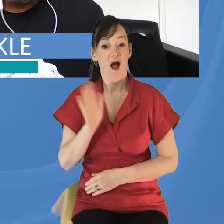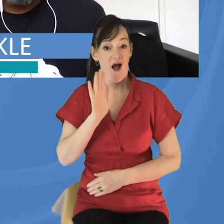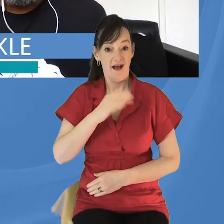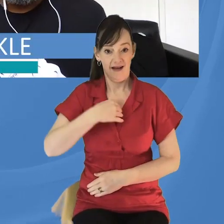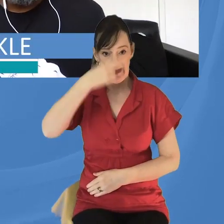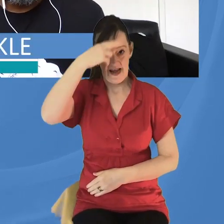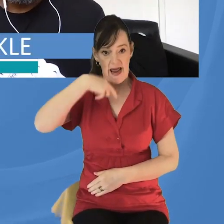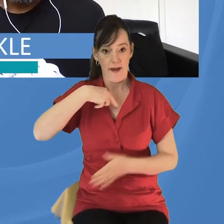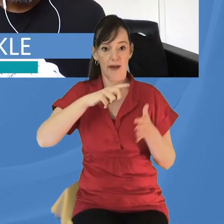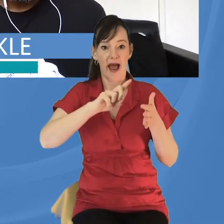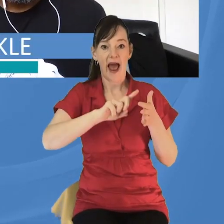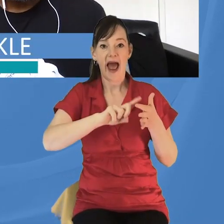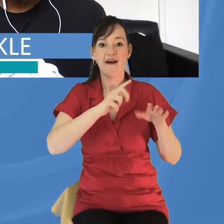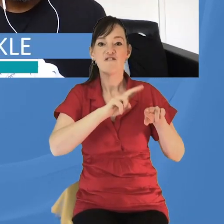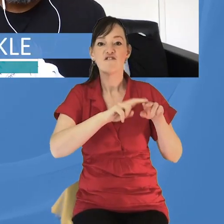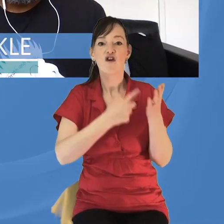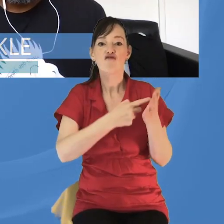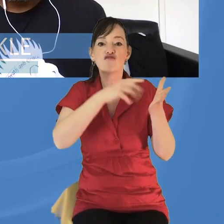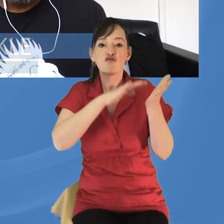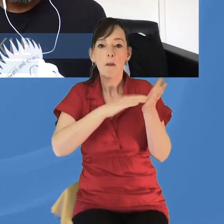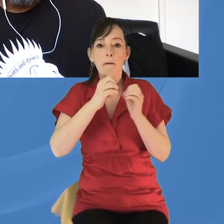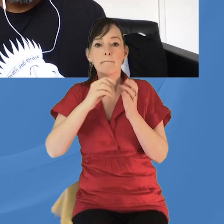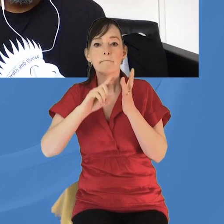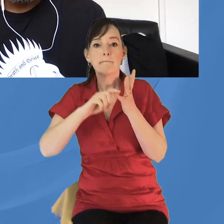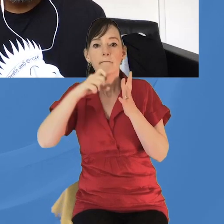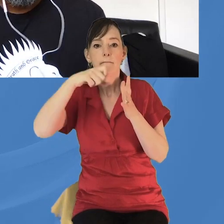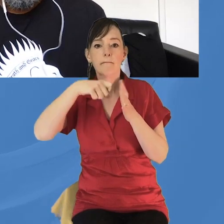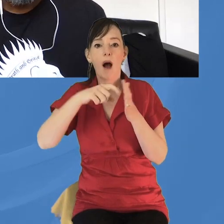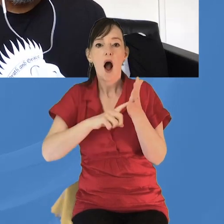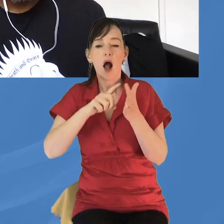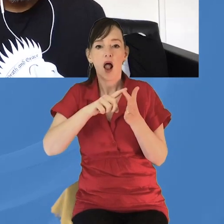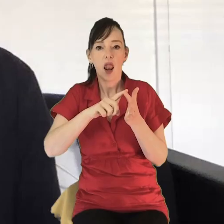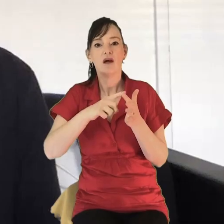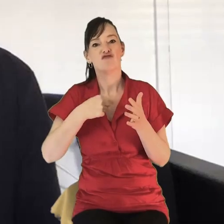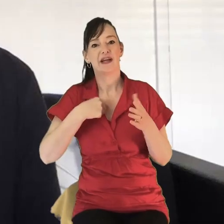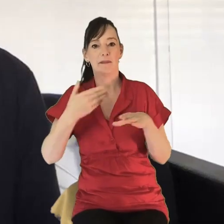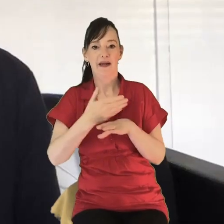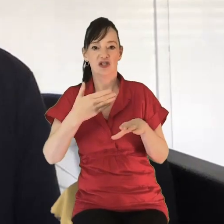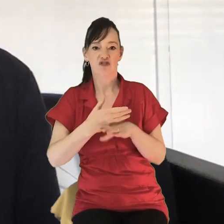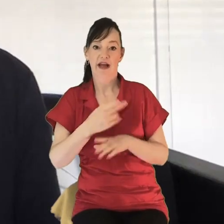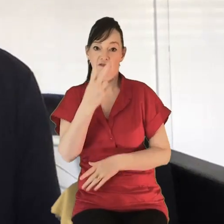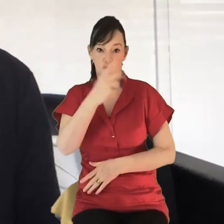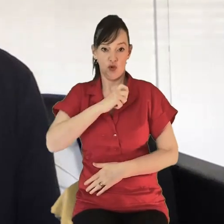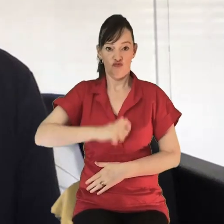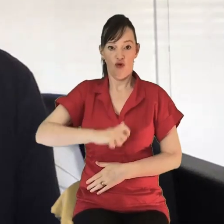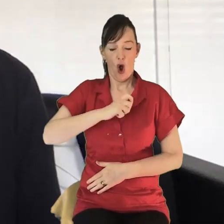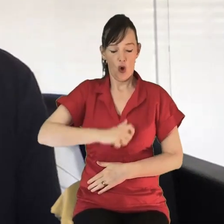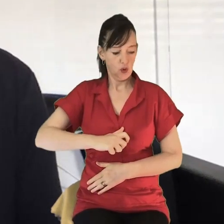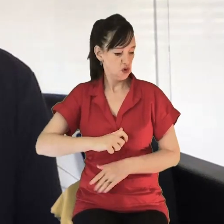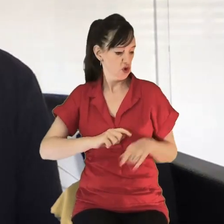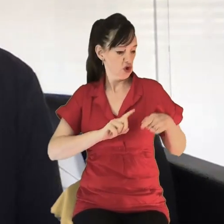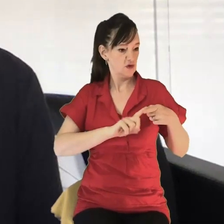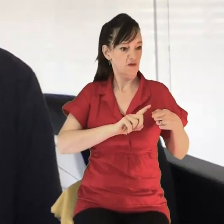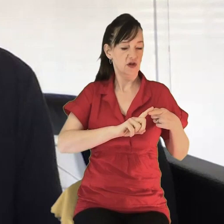My name is Ephraim, Ephraim Buckle. Basically in ministry I wear two hats. Firstly, I'm a pastor